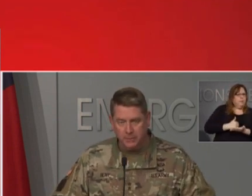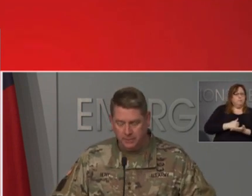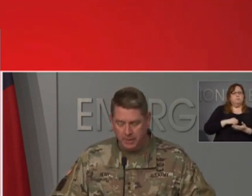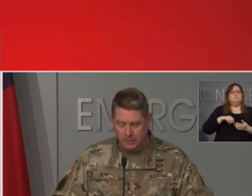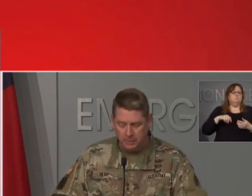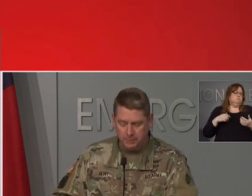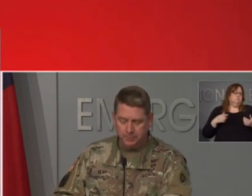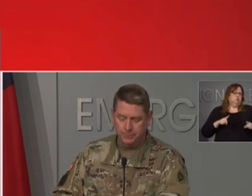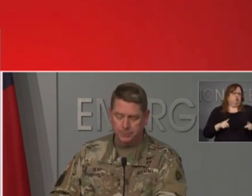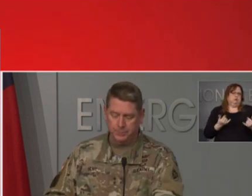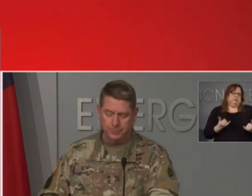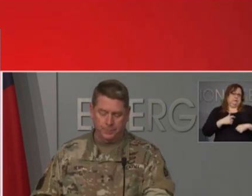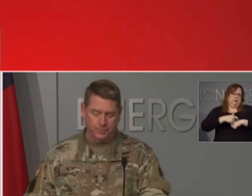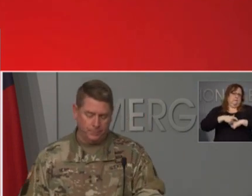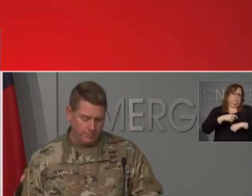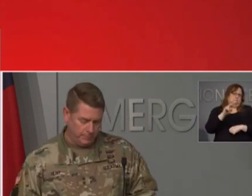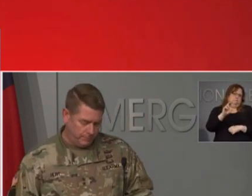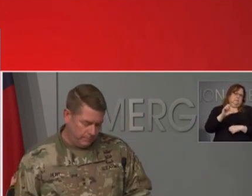the most. Thank you.